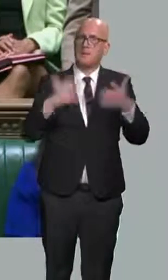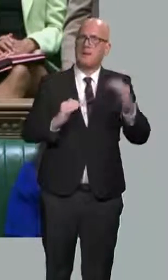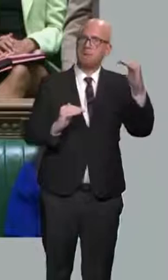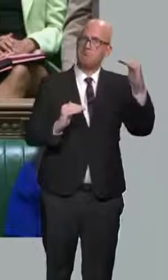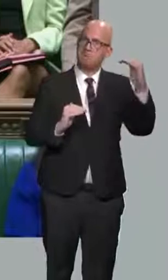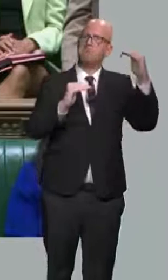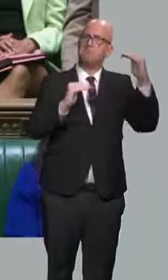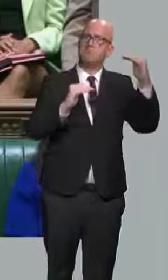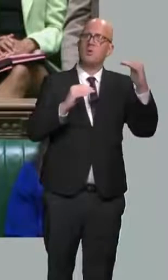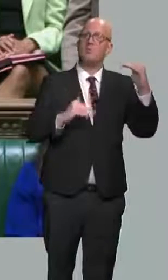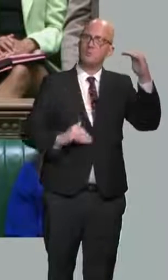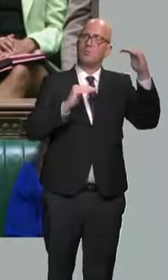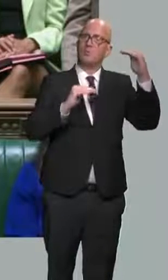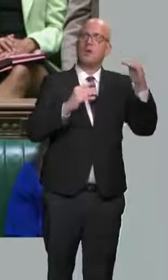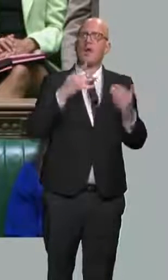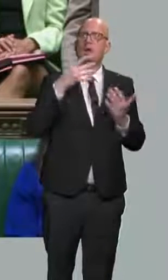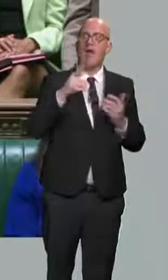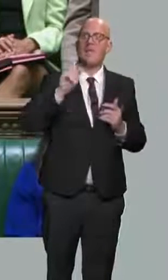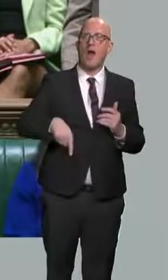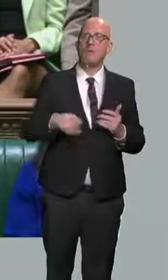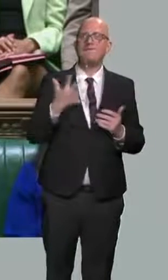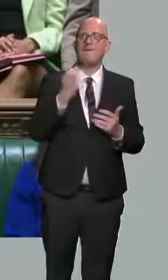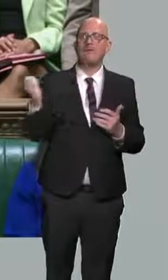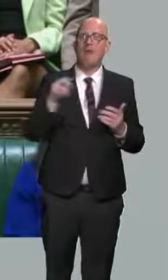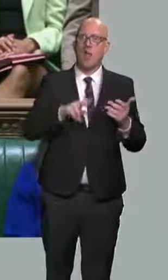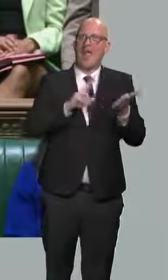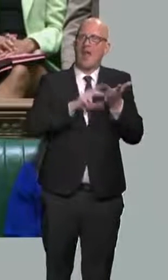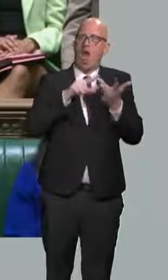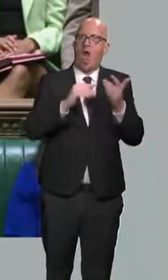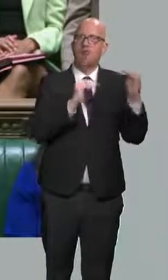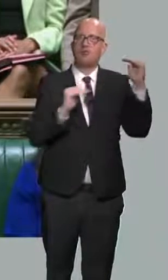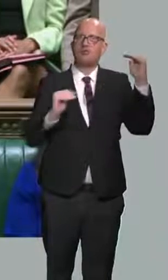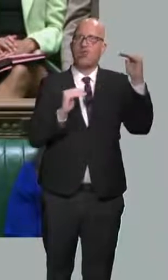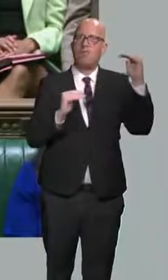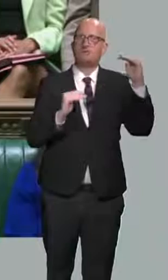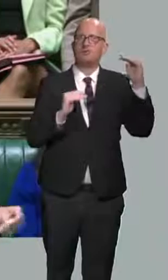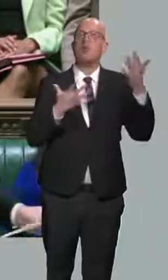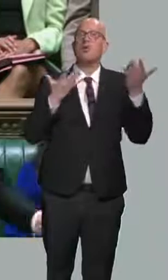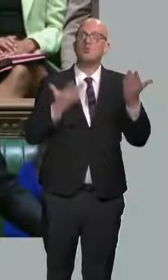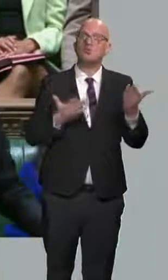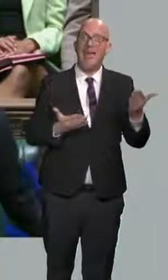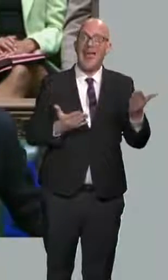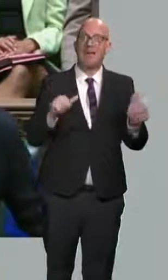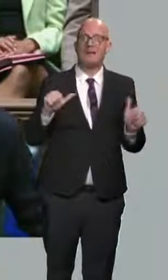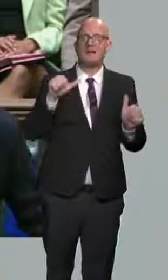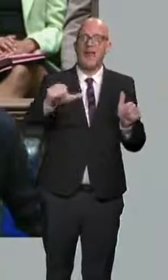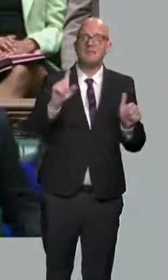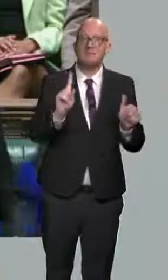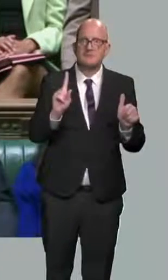thresholds to £9,500. Today, we take the next step.